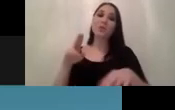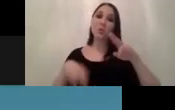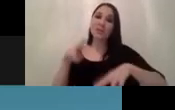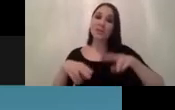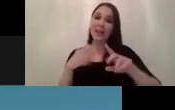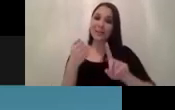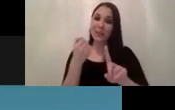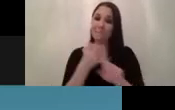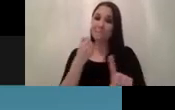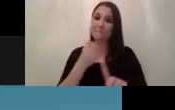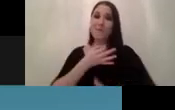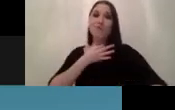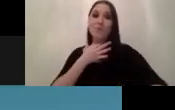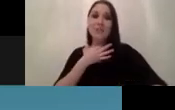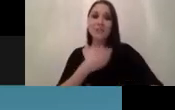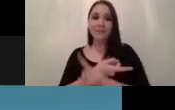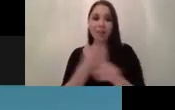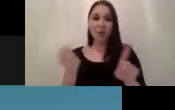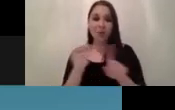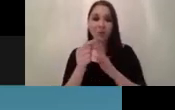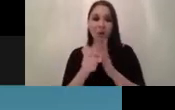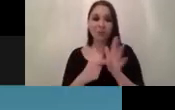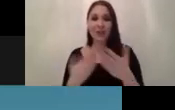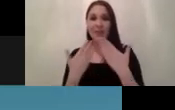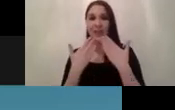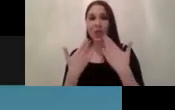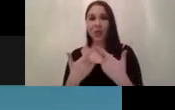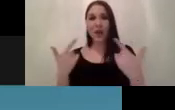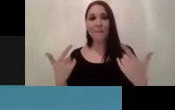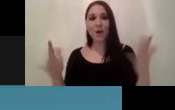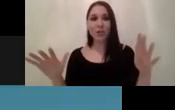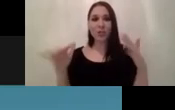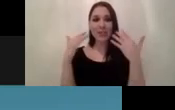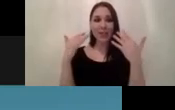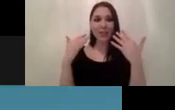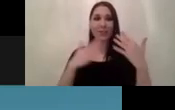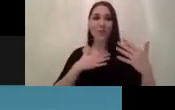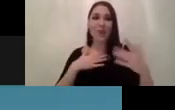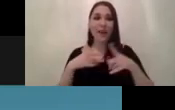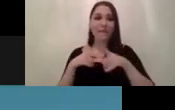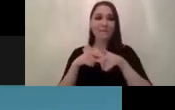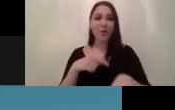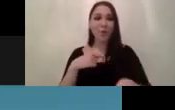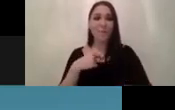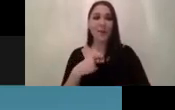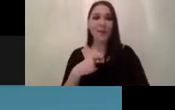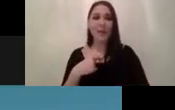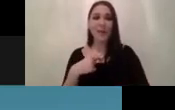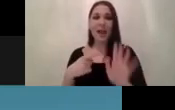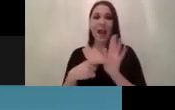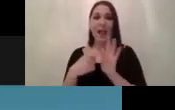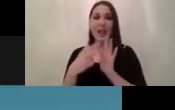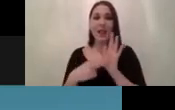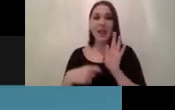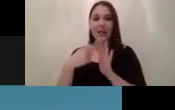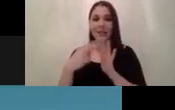thank you very much for your attention if you'd like to follow me on linkedin medium or twitter you